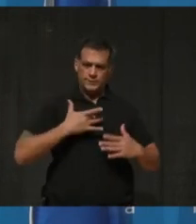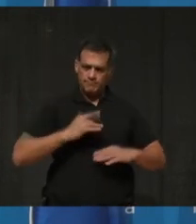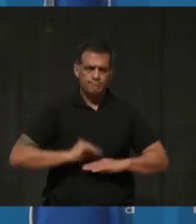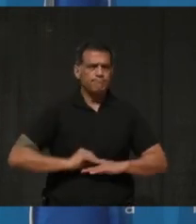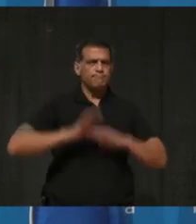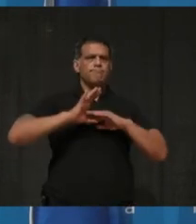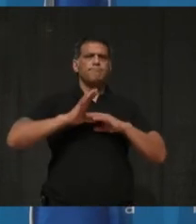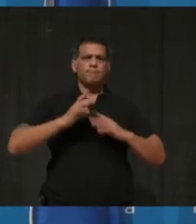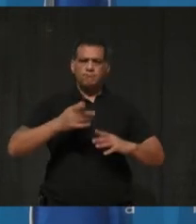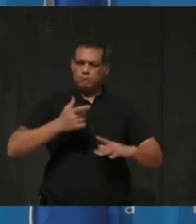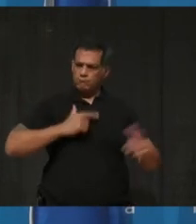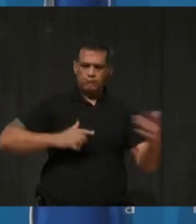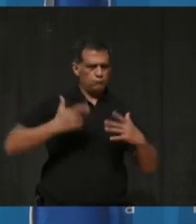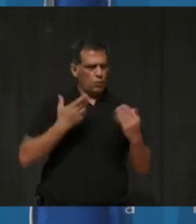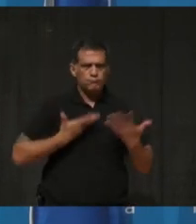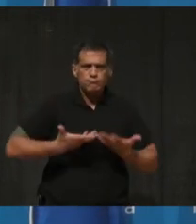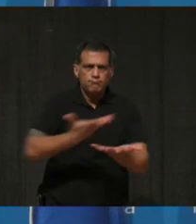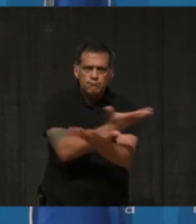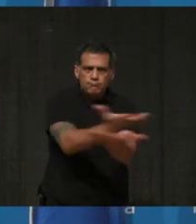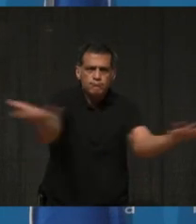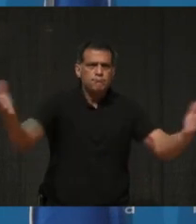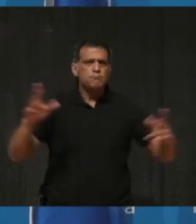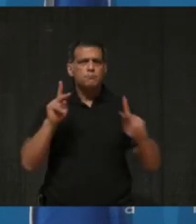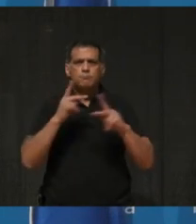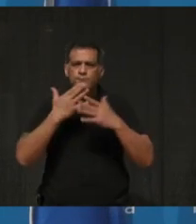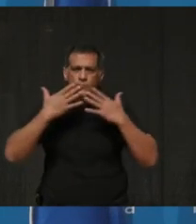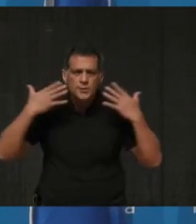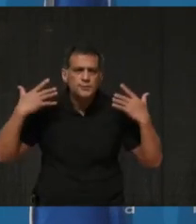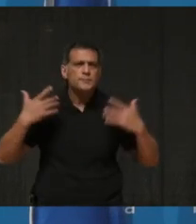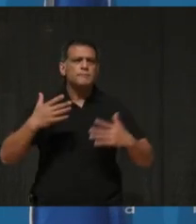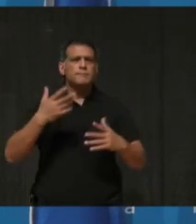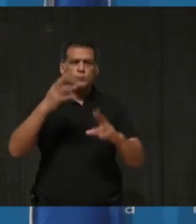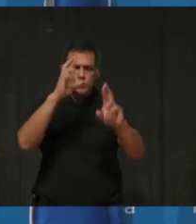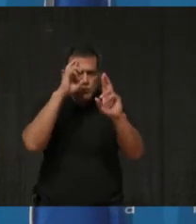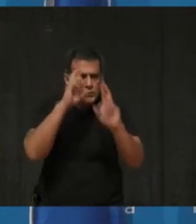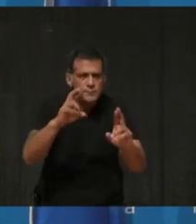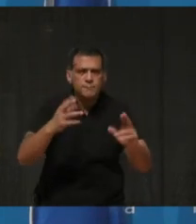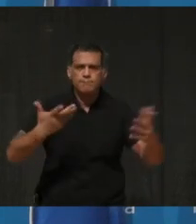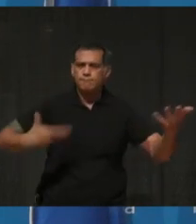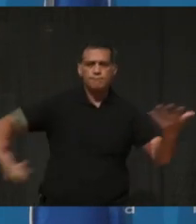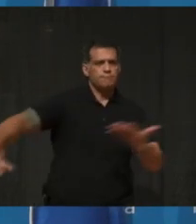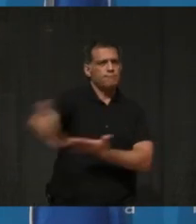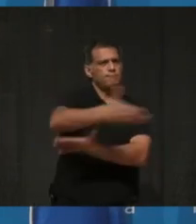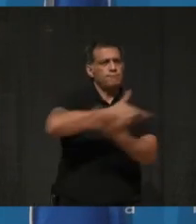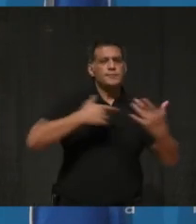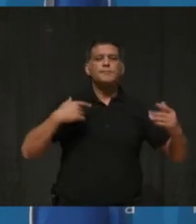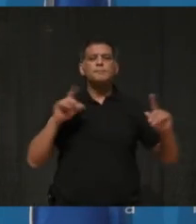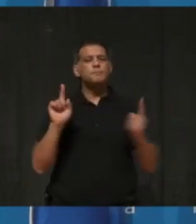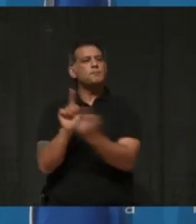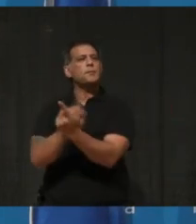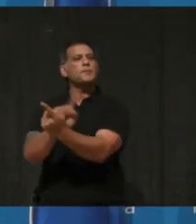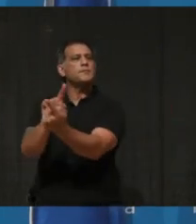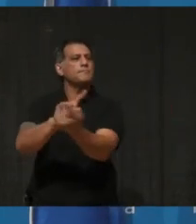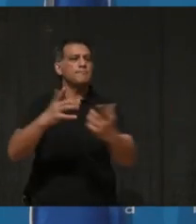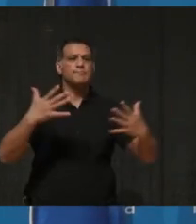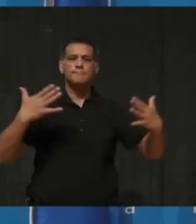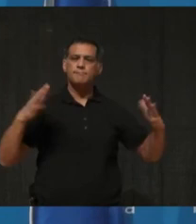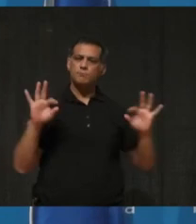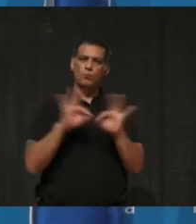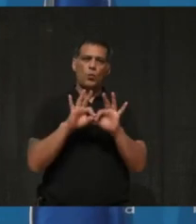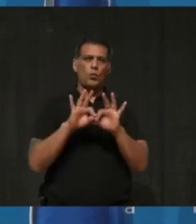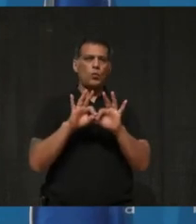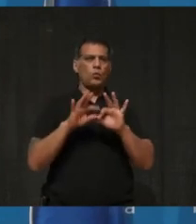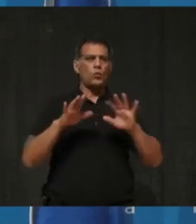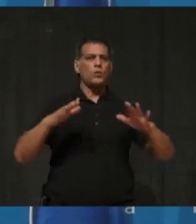kindness. Please go out and perform a random act of kindness today and please wear your pink shirt. Our